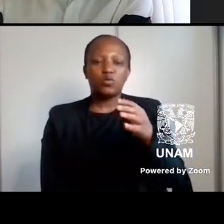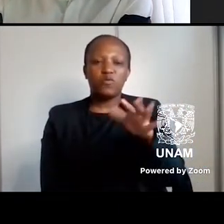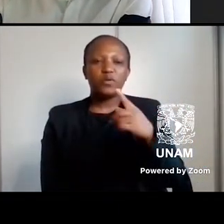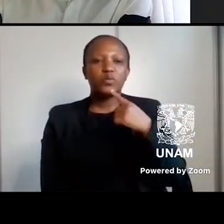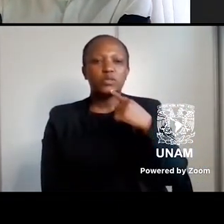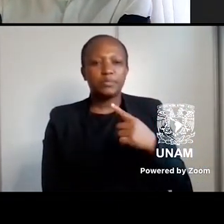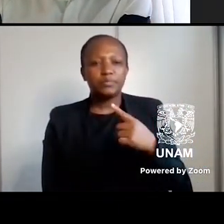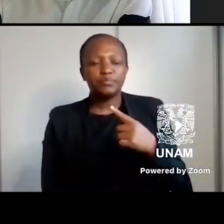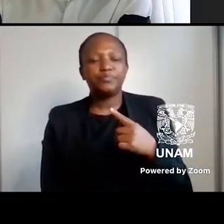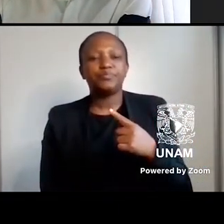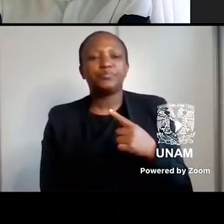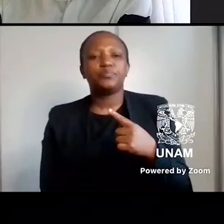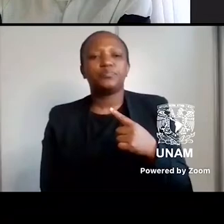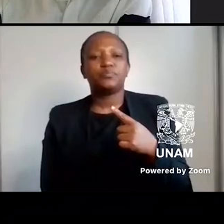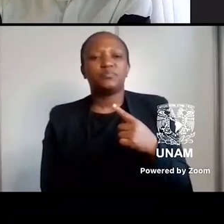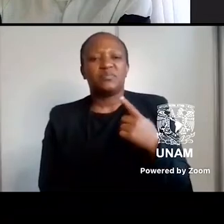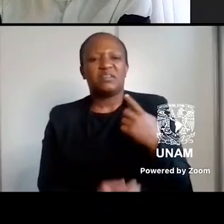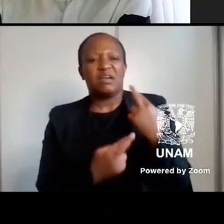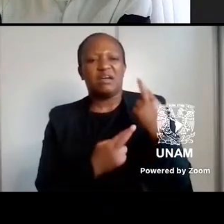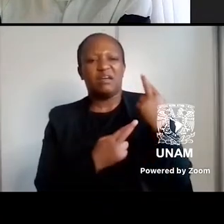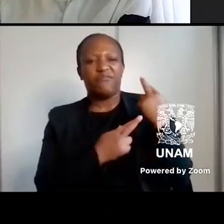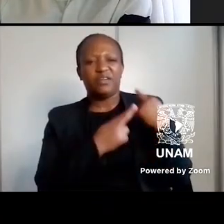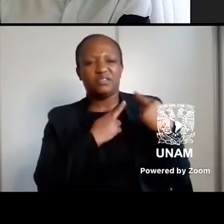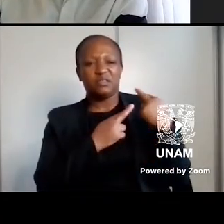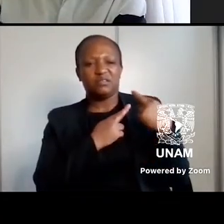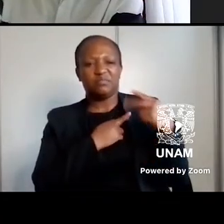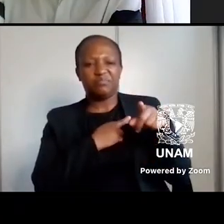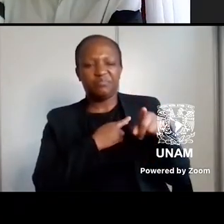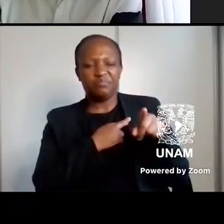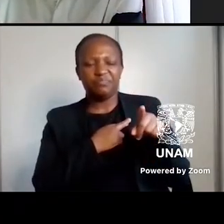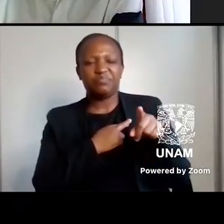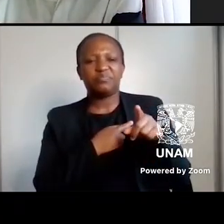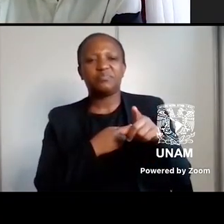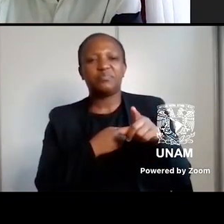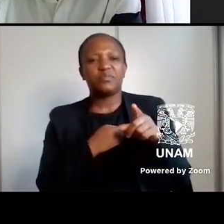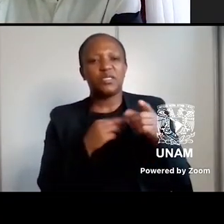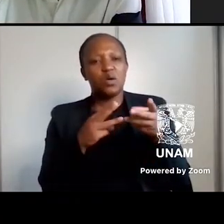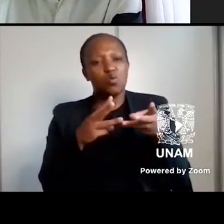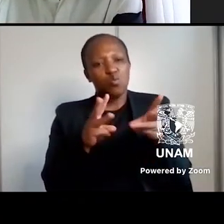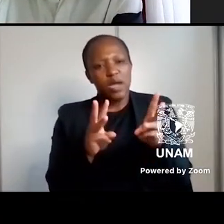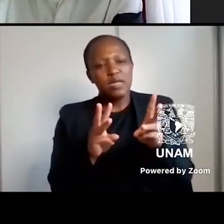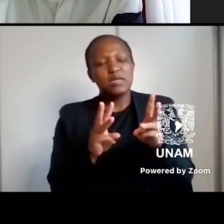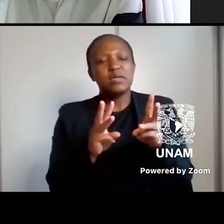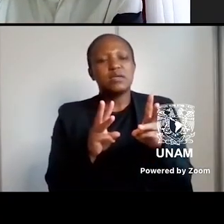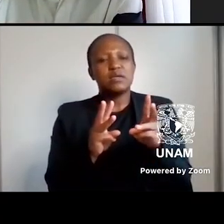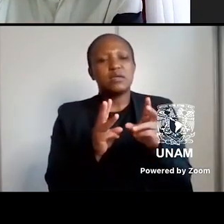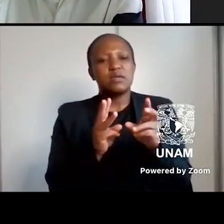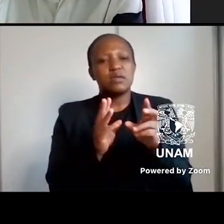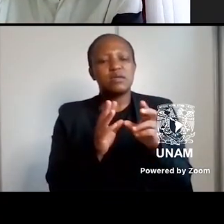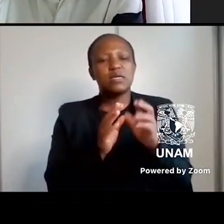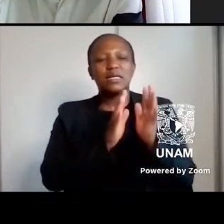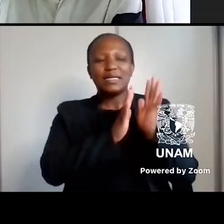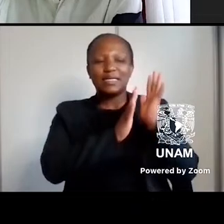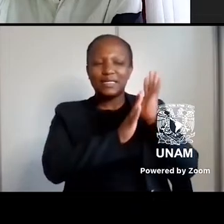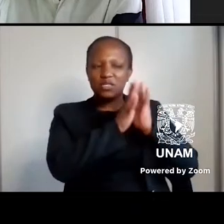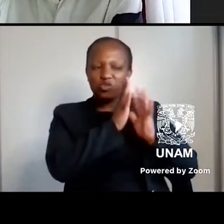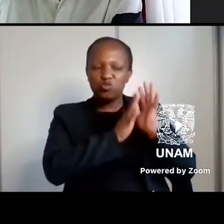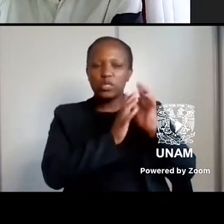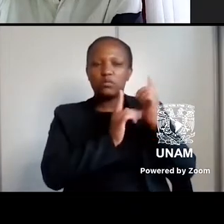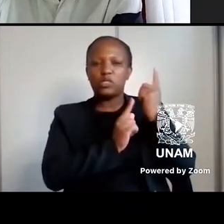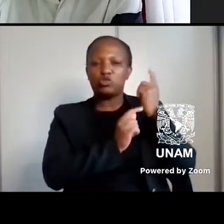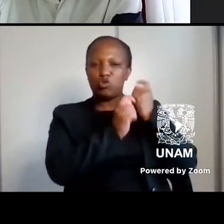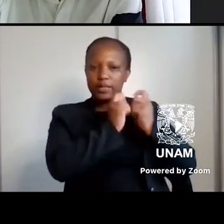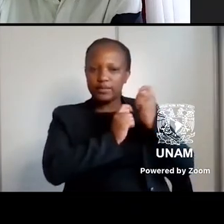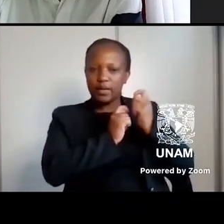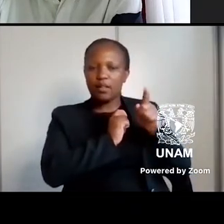you talk about a particular stance vis-a-vis both history and tradition in contemporary